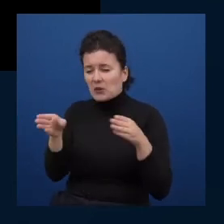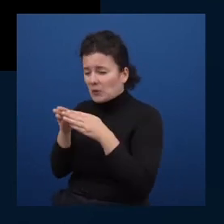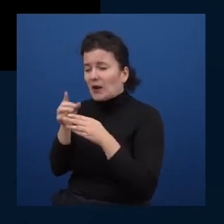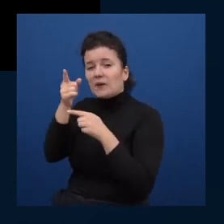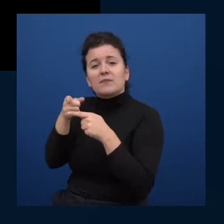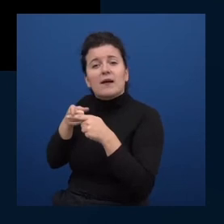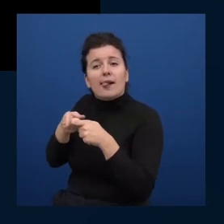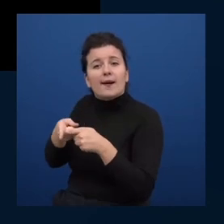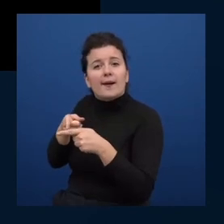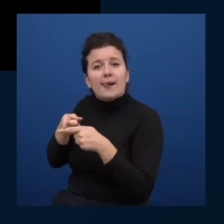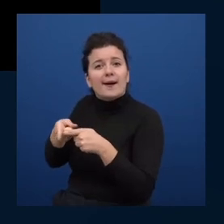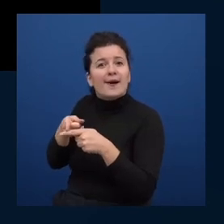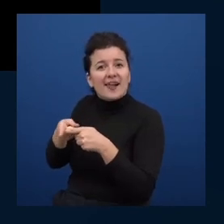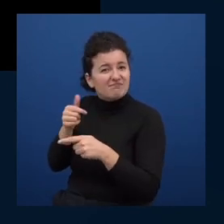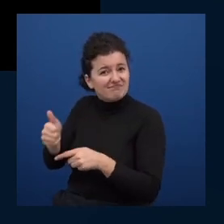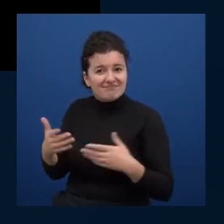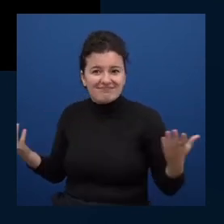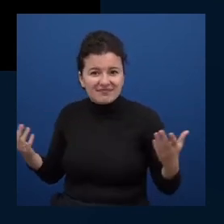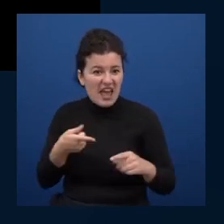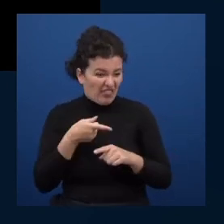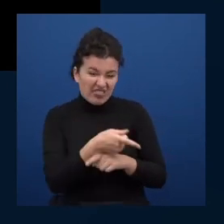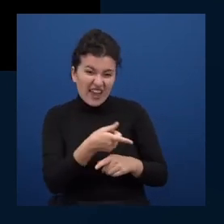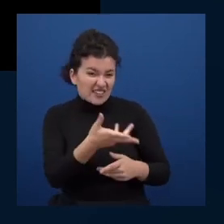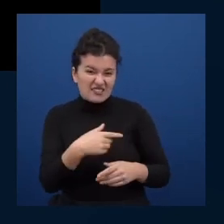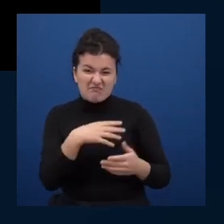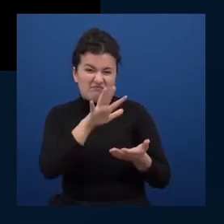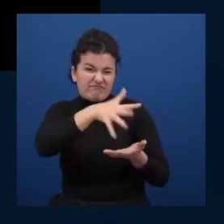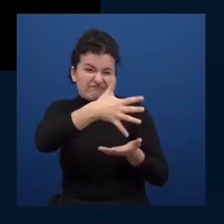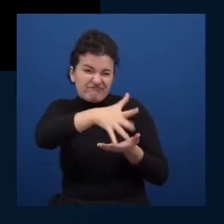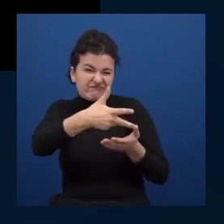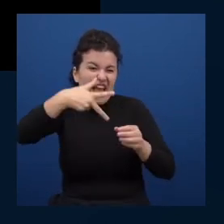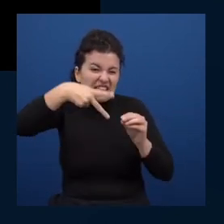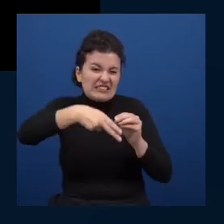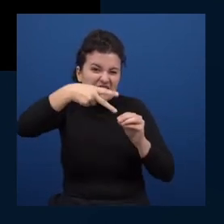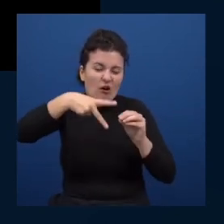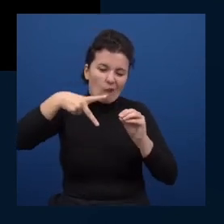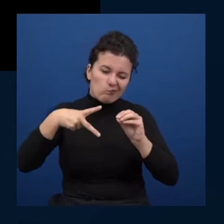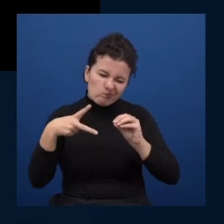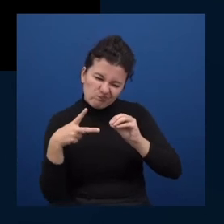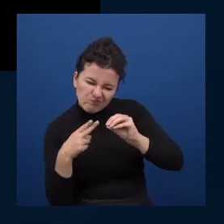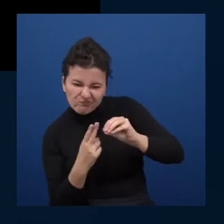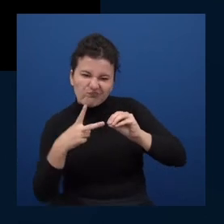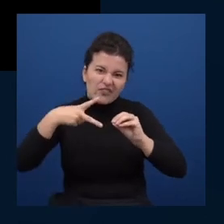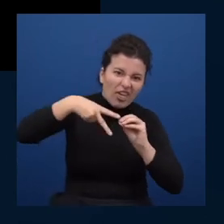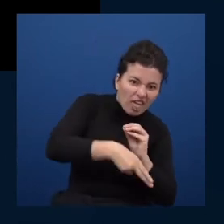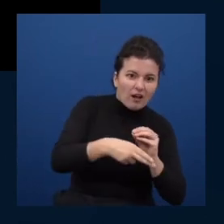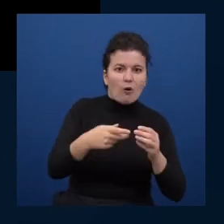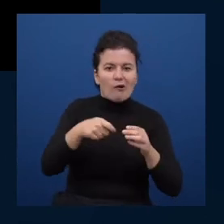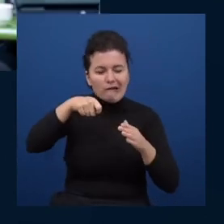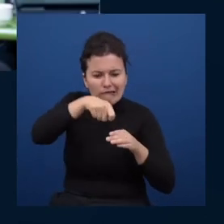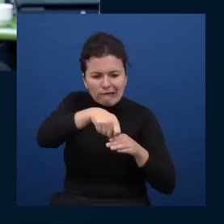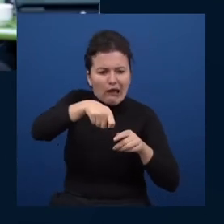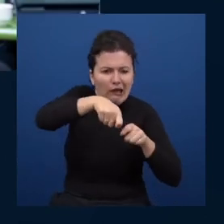it's really a lousy pair of scissors and a mediocre toothpick but it does a lot of really cool stuff uh